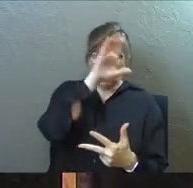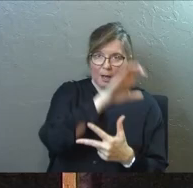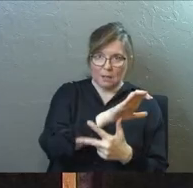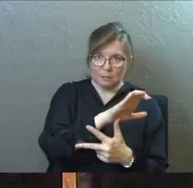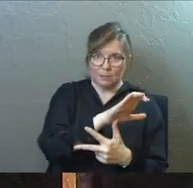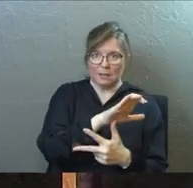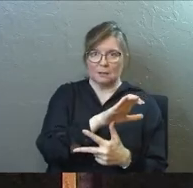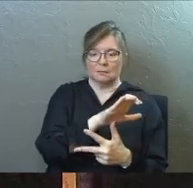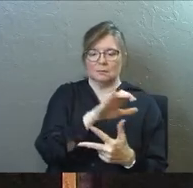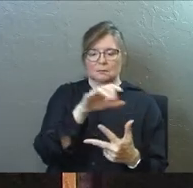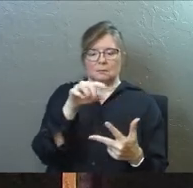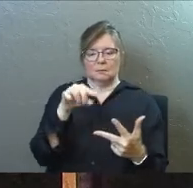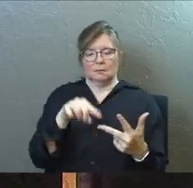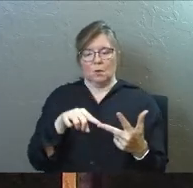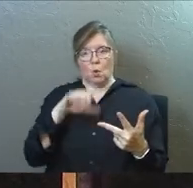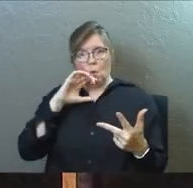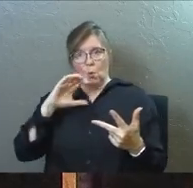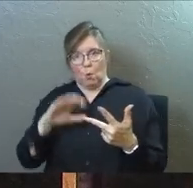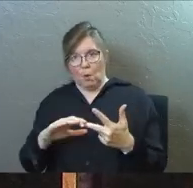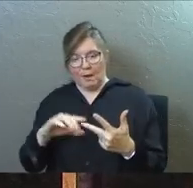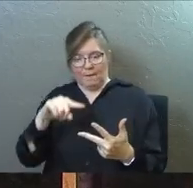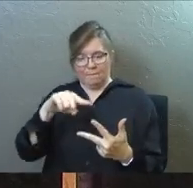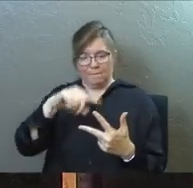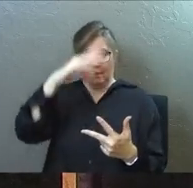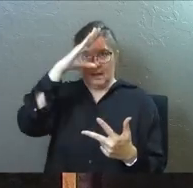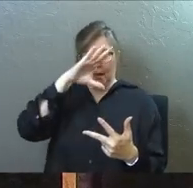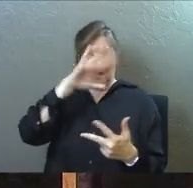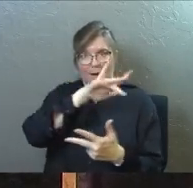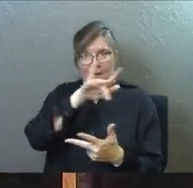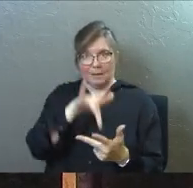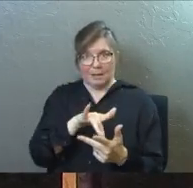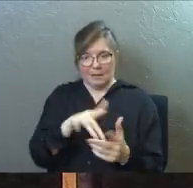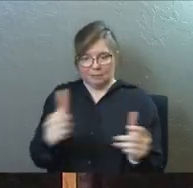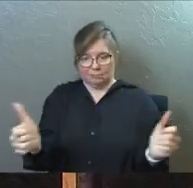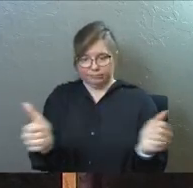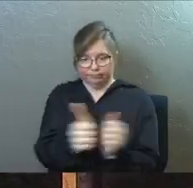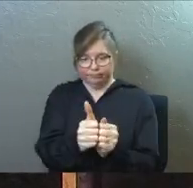me, why? Because you're not enough,